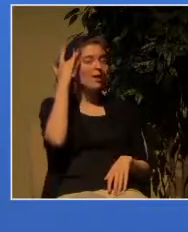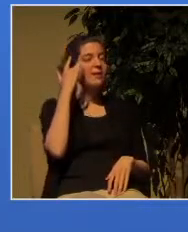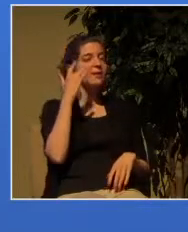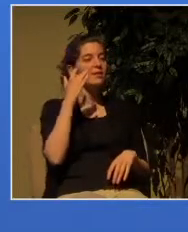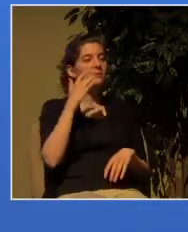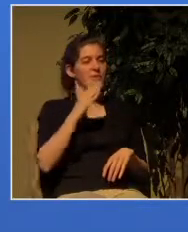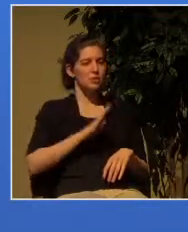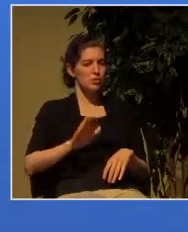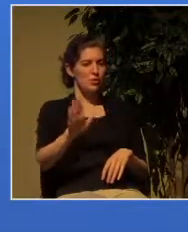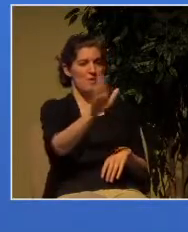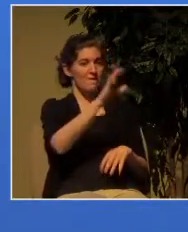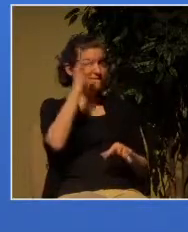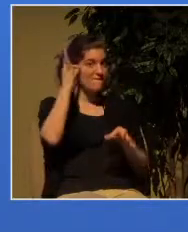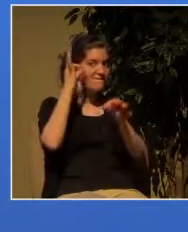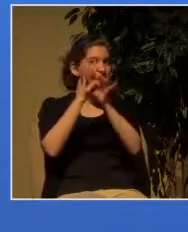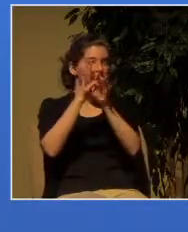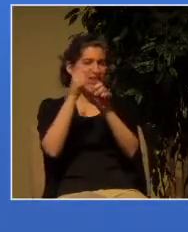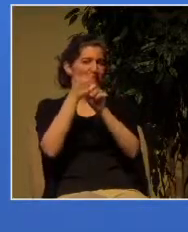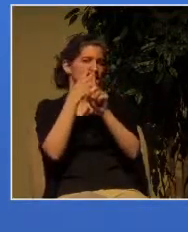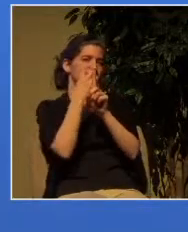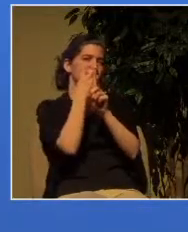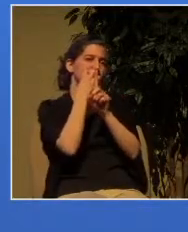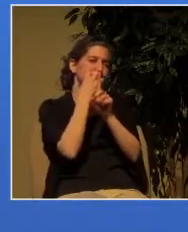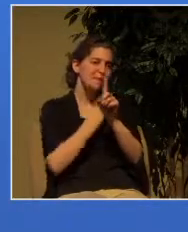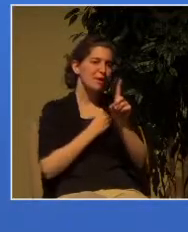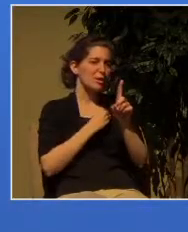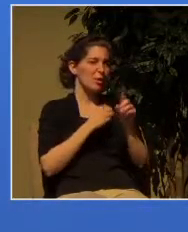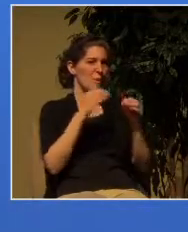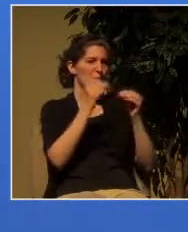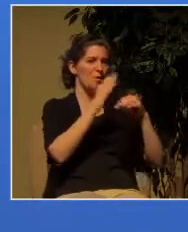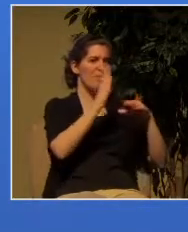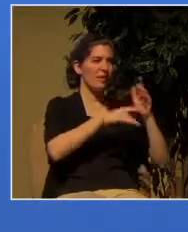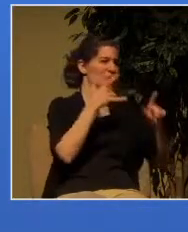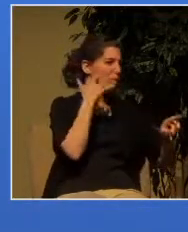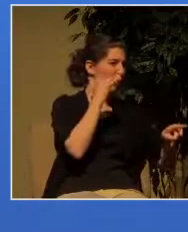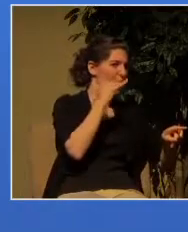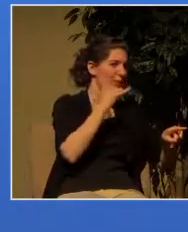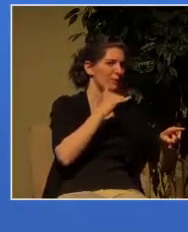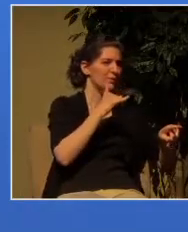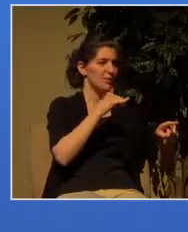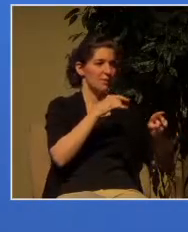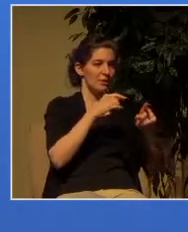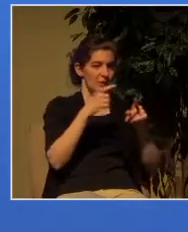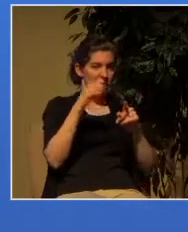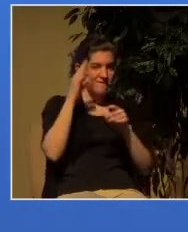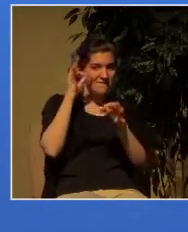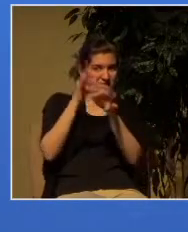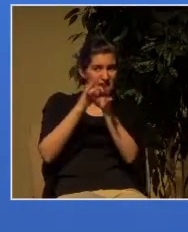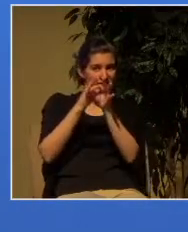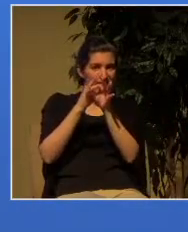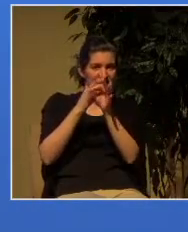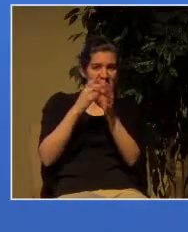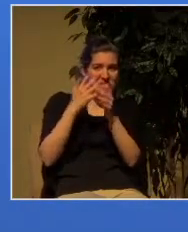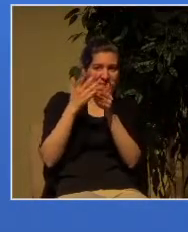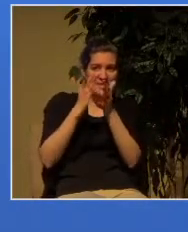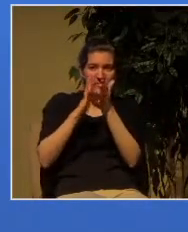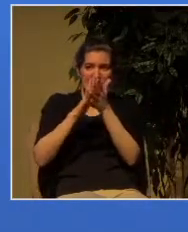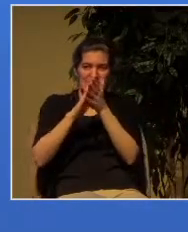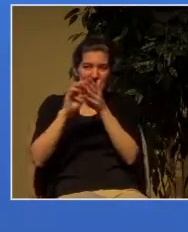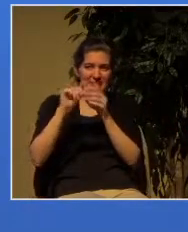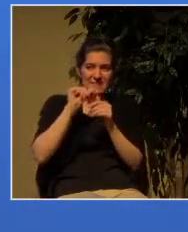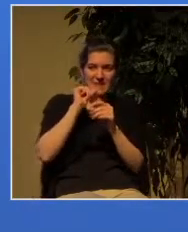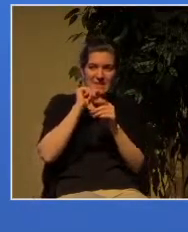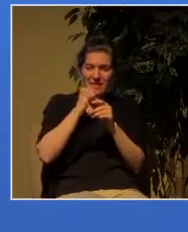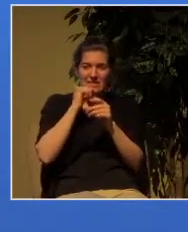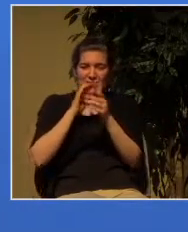perishes even though refined by fire may be proved genuine and may result in praise glory and